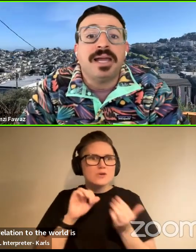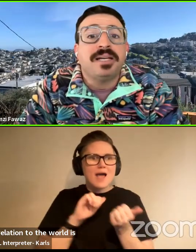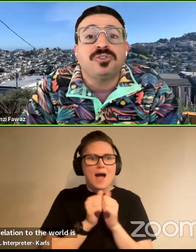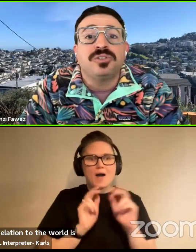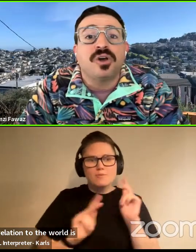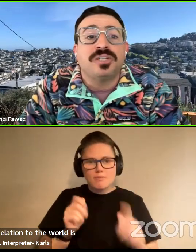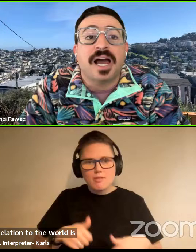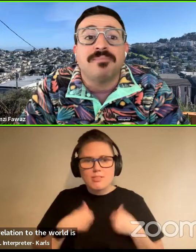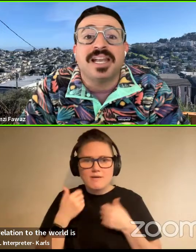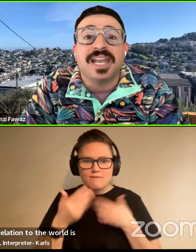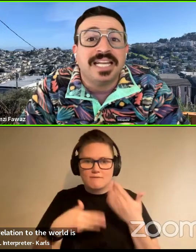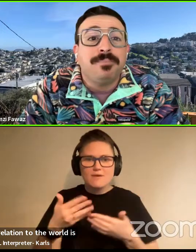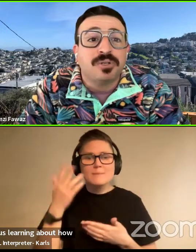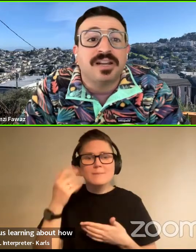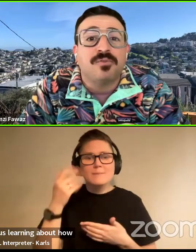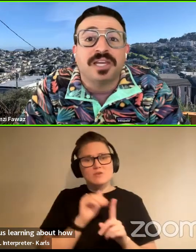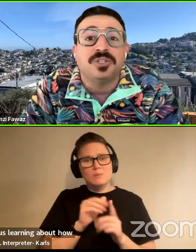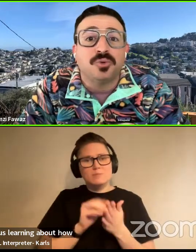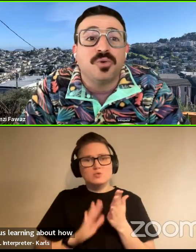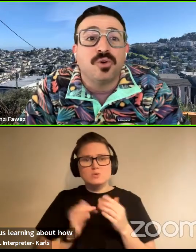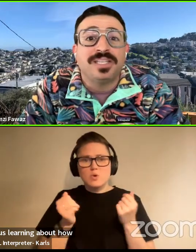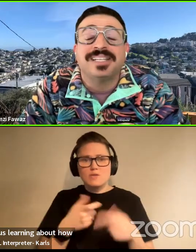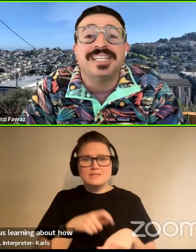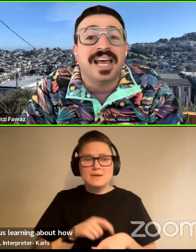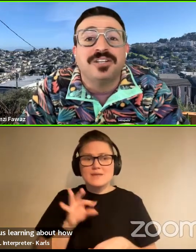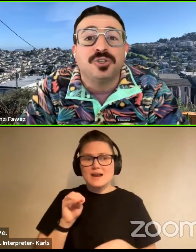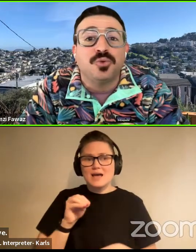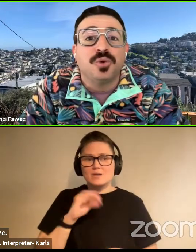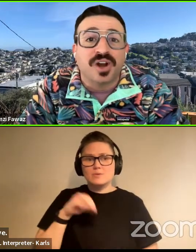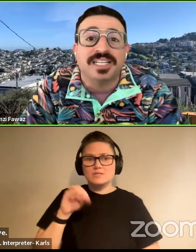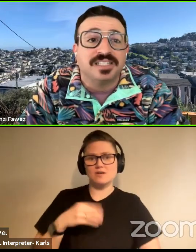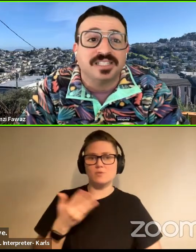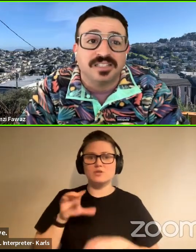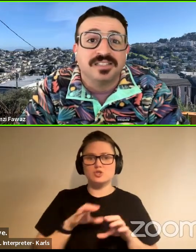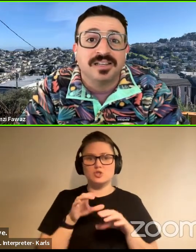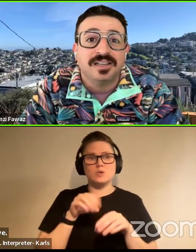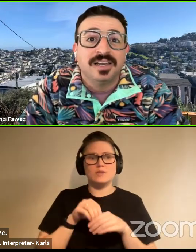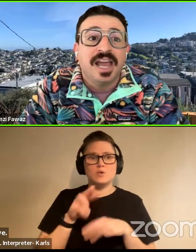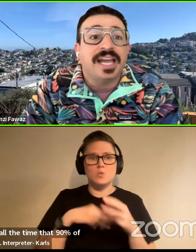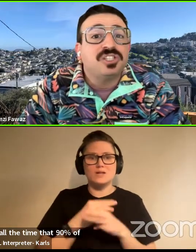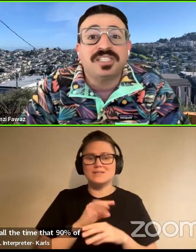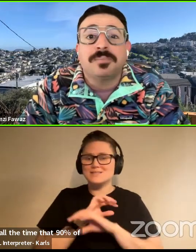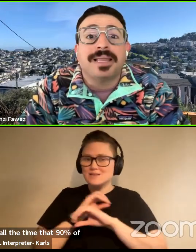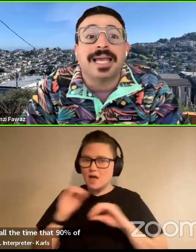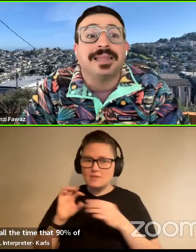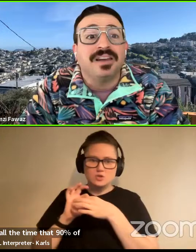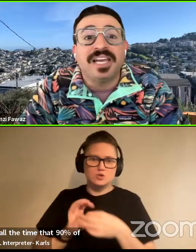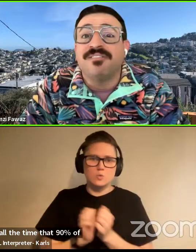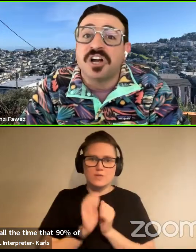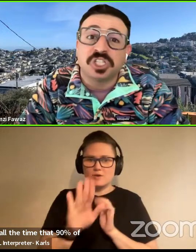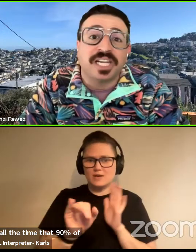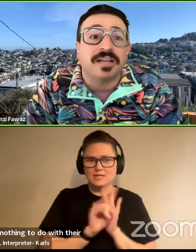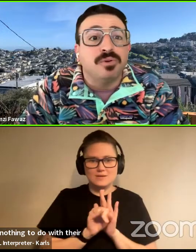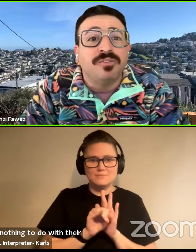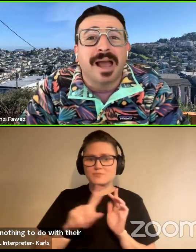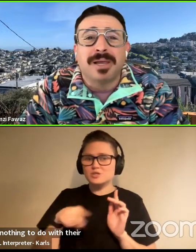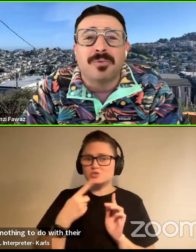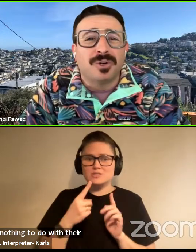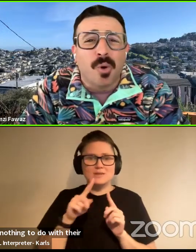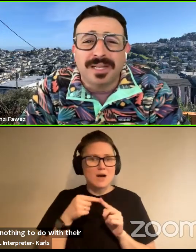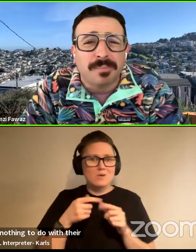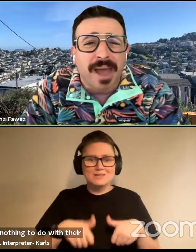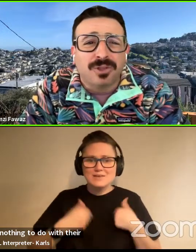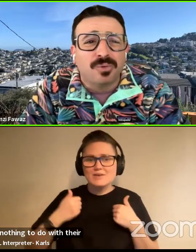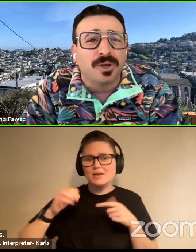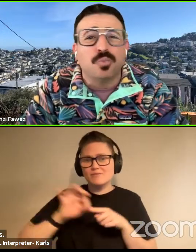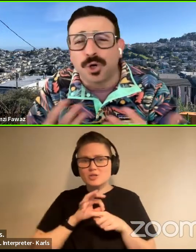Because I remind my students all the time that 90% of what they do in the world has nothing to do with their identities. It's just about like living and functioning and moving.